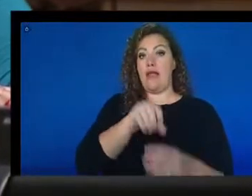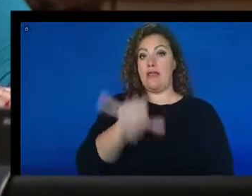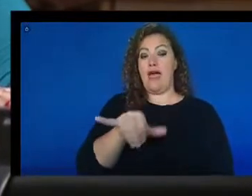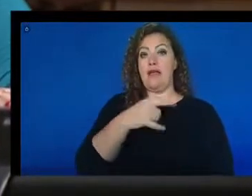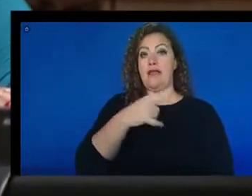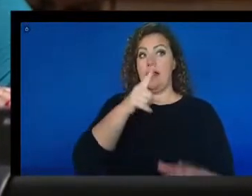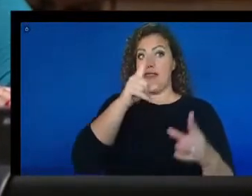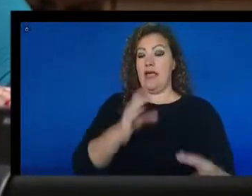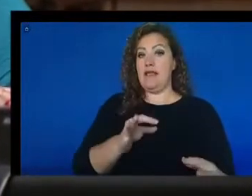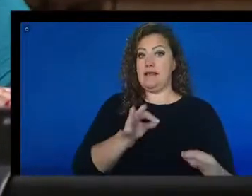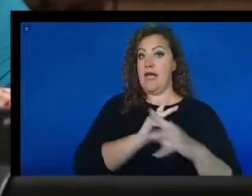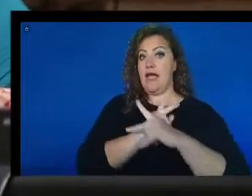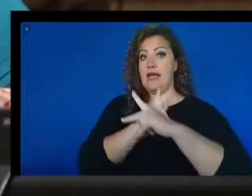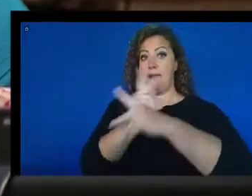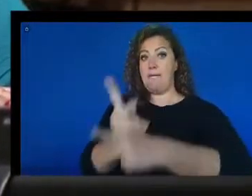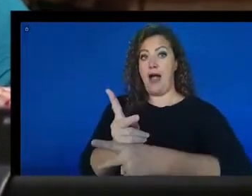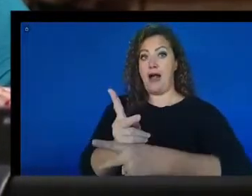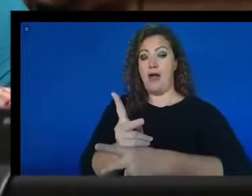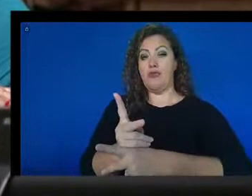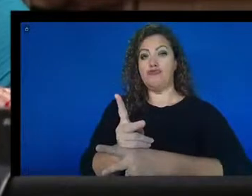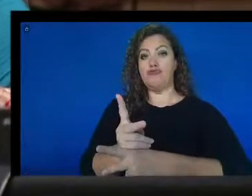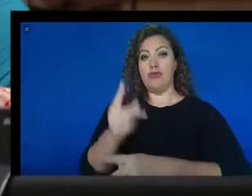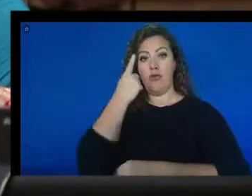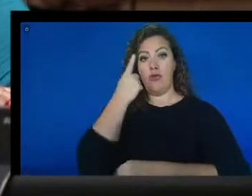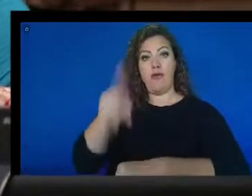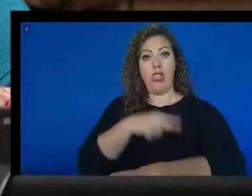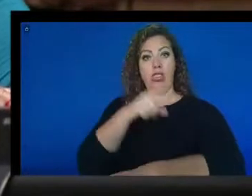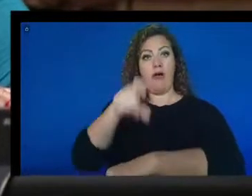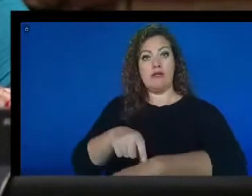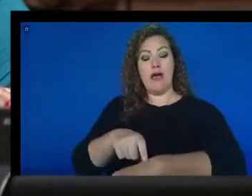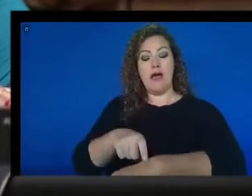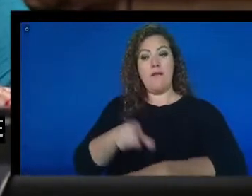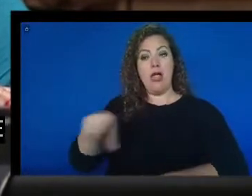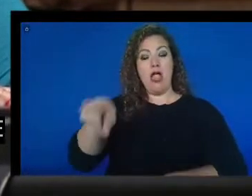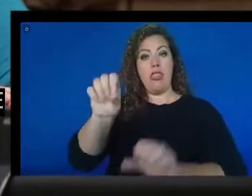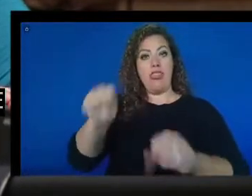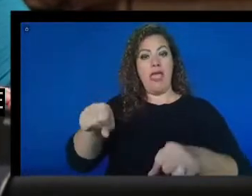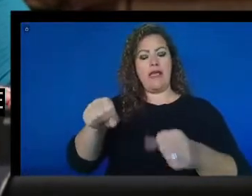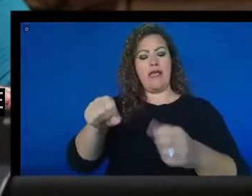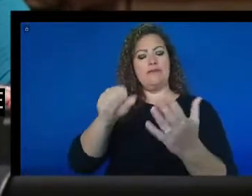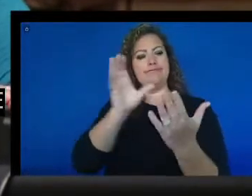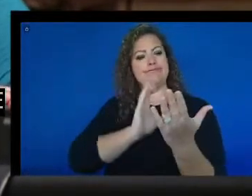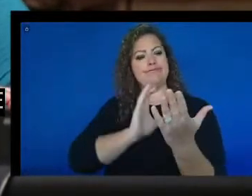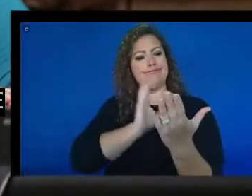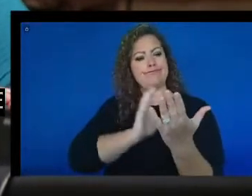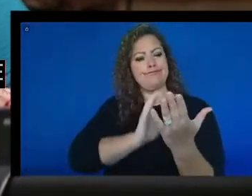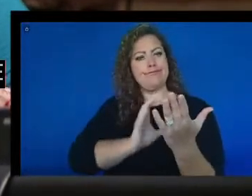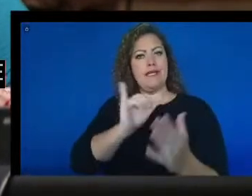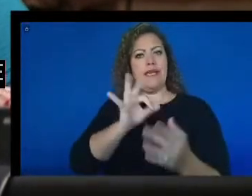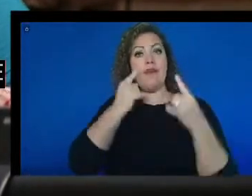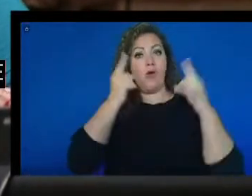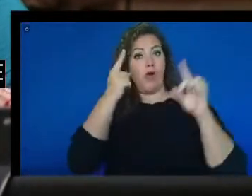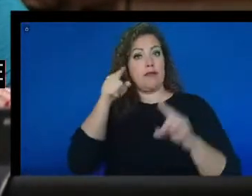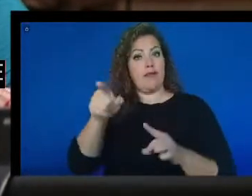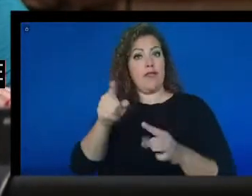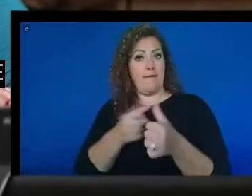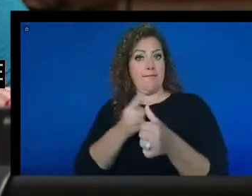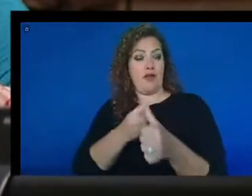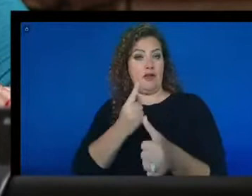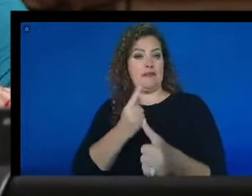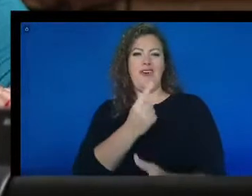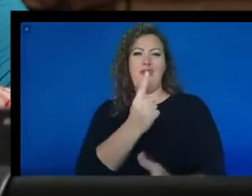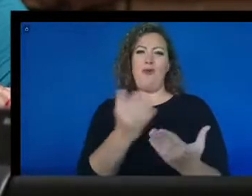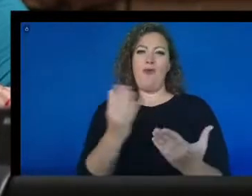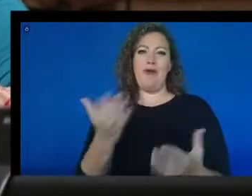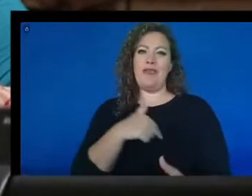it for a rather extensive time period so that they can explore whether that works for them first. Because one of the things that